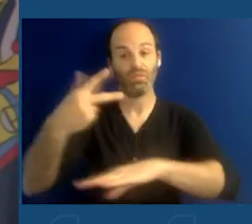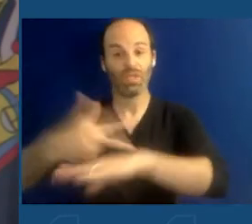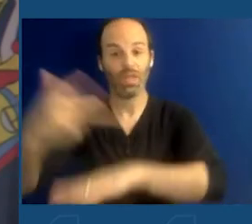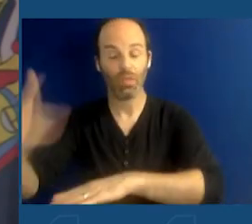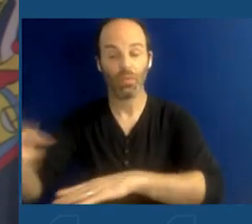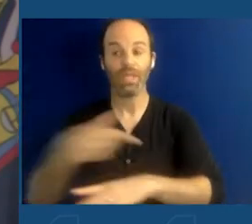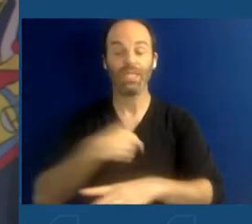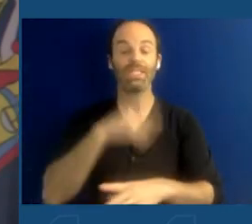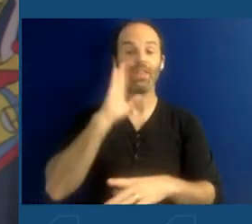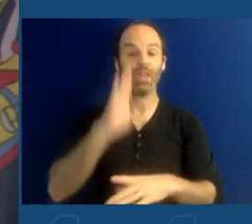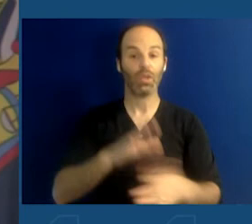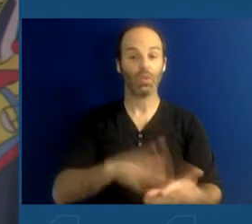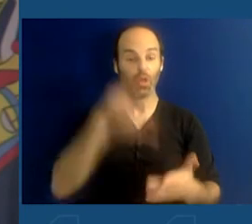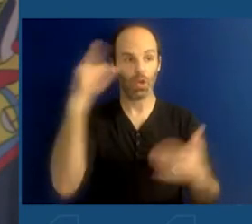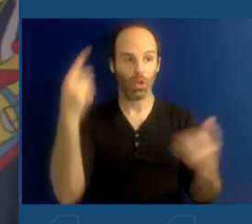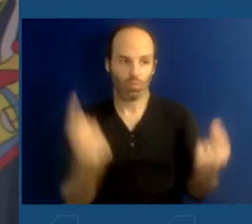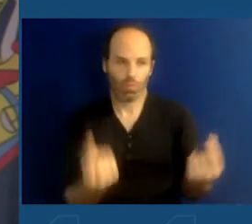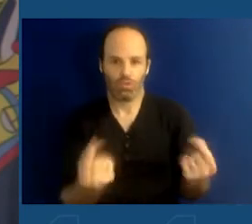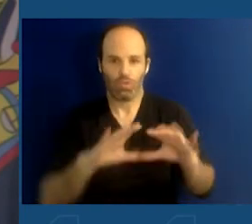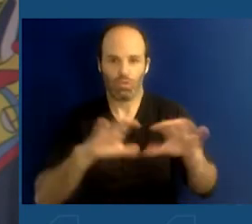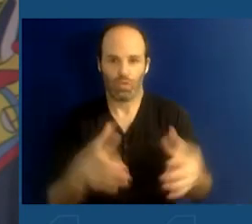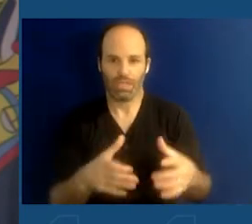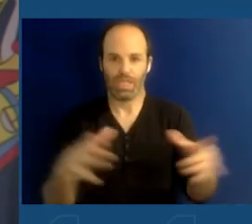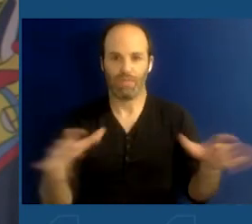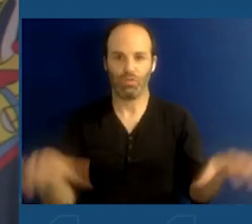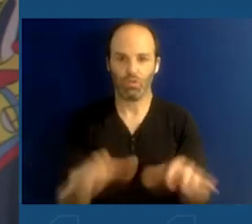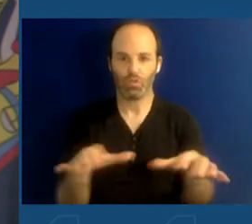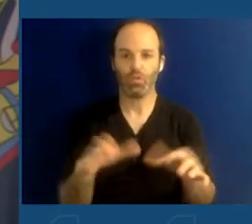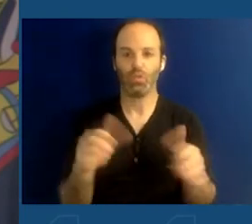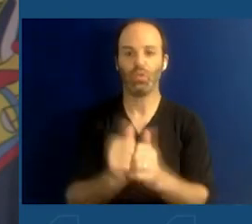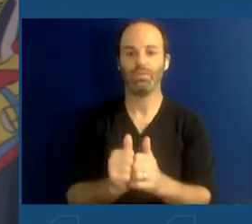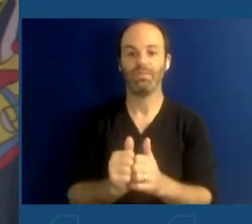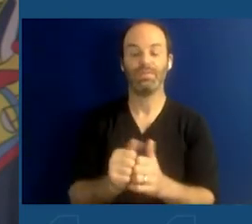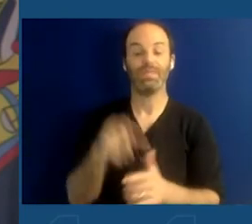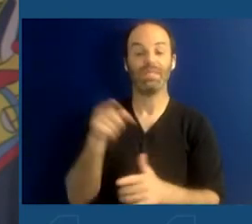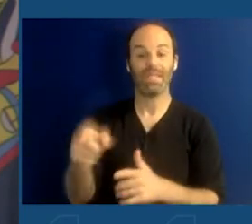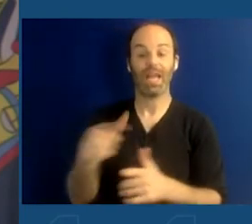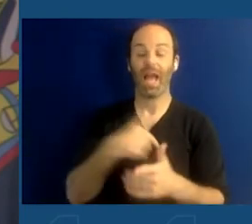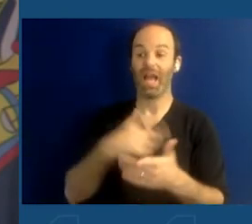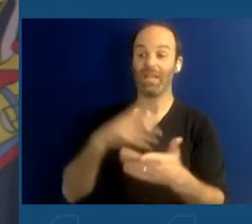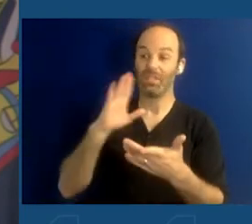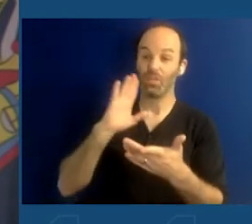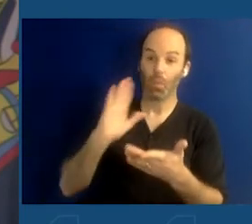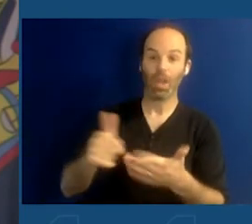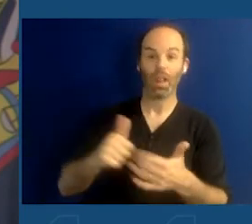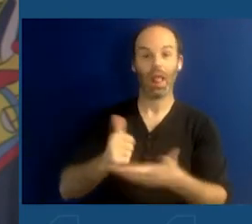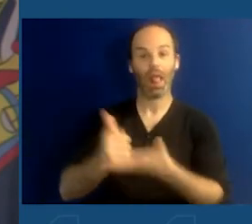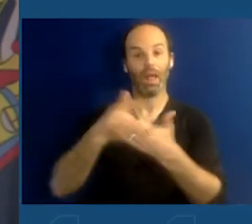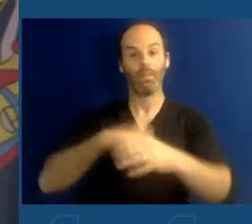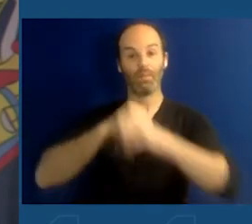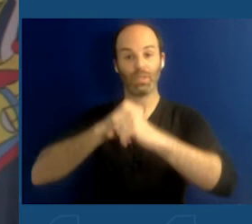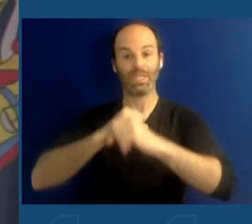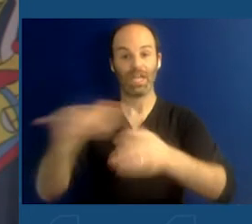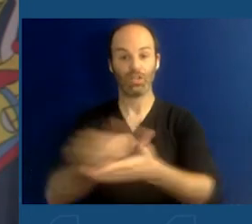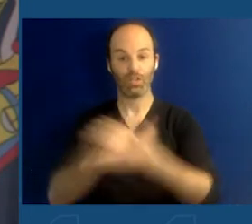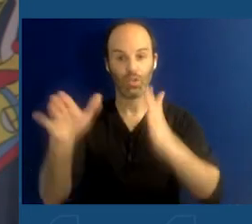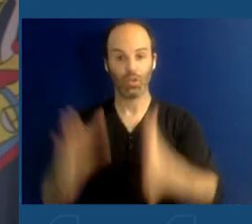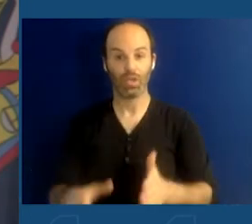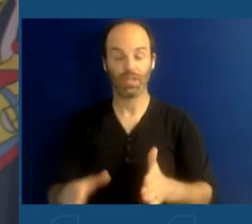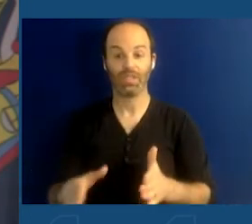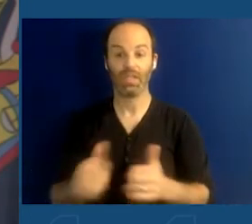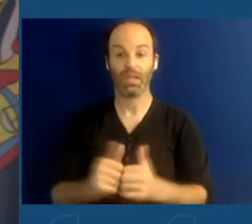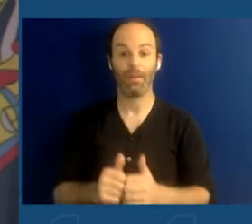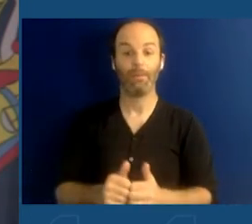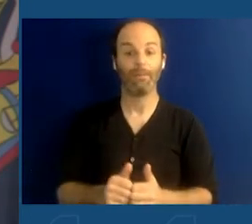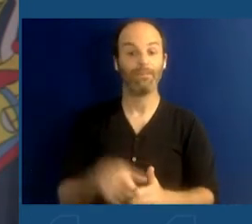all keeping them protected. And also our extreme risk orders of protection, a different dynamic in one sense, but not really. And we're doing